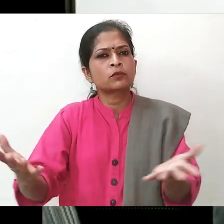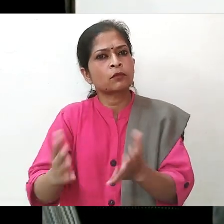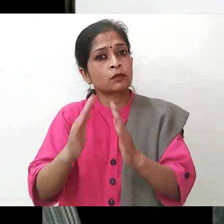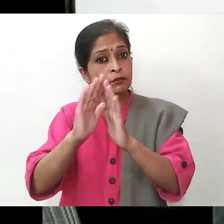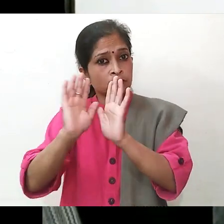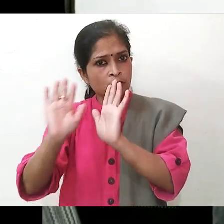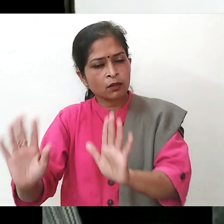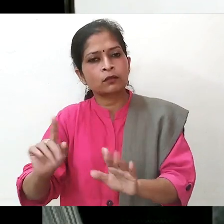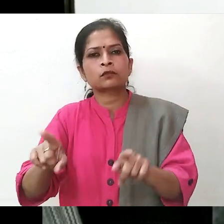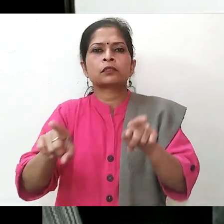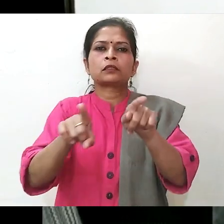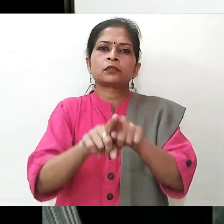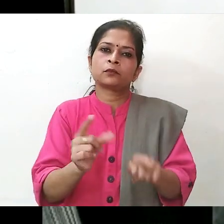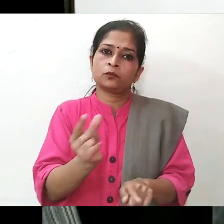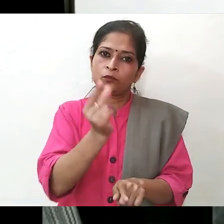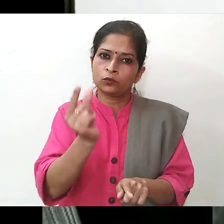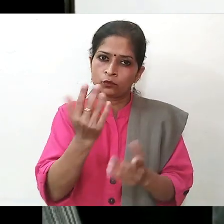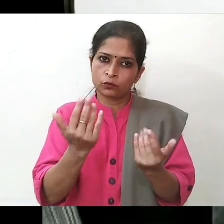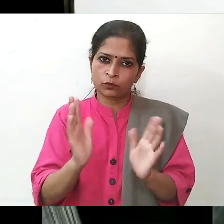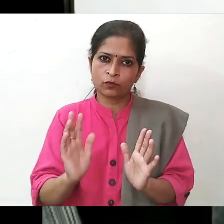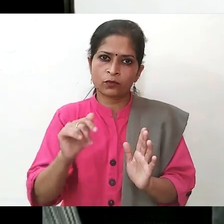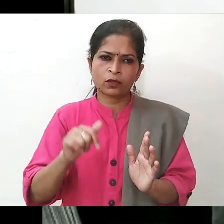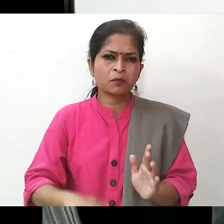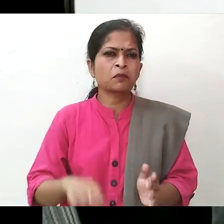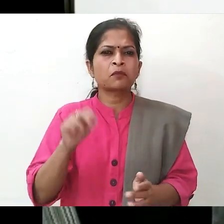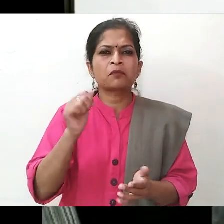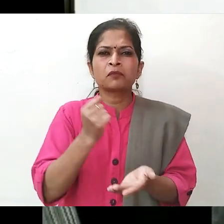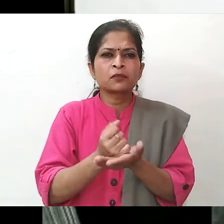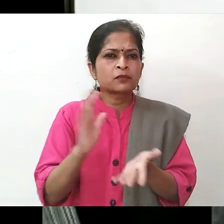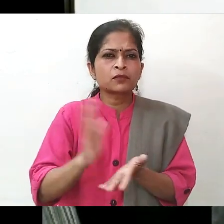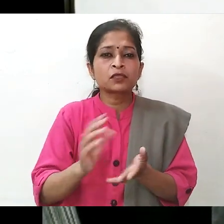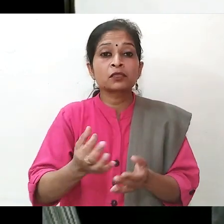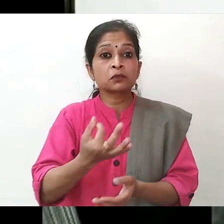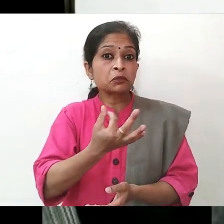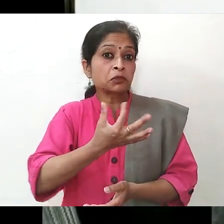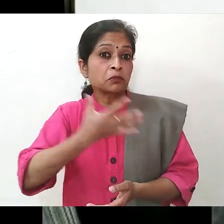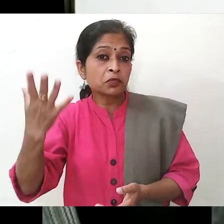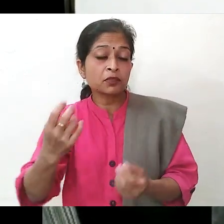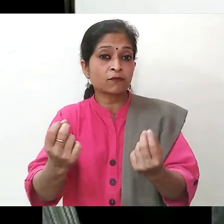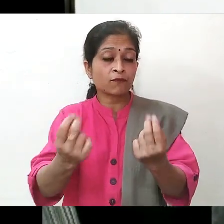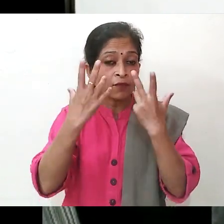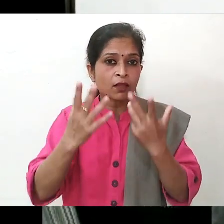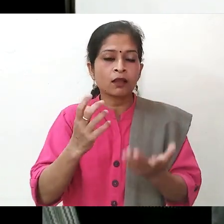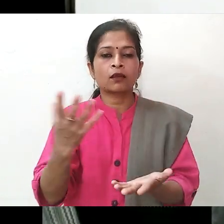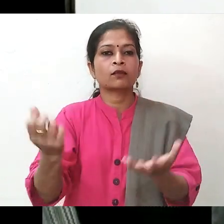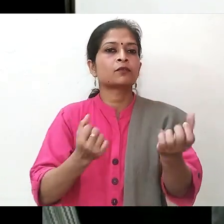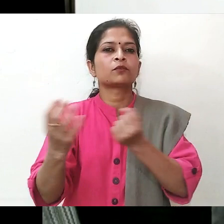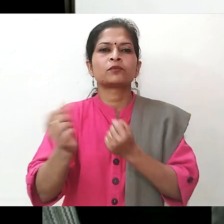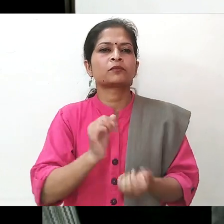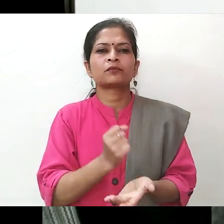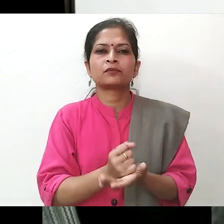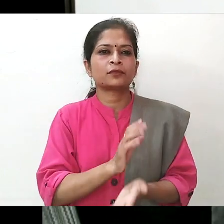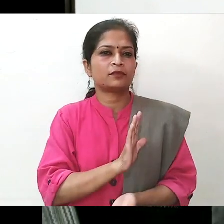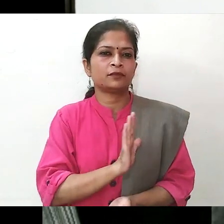materials in the home. Not necessarily any fancy material are required.